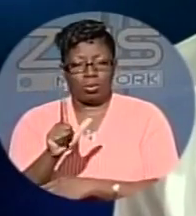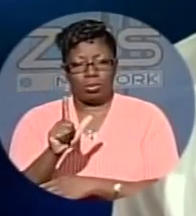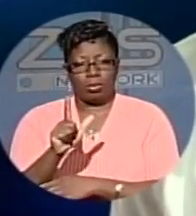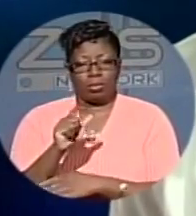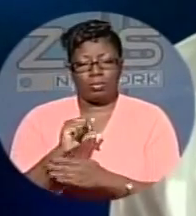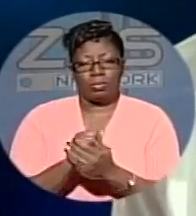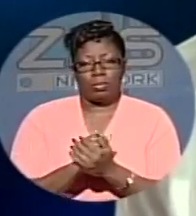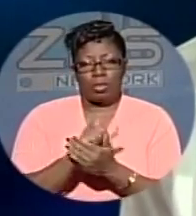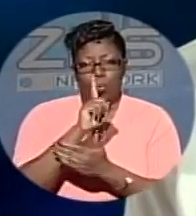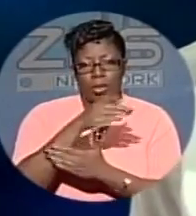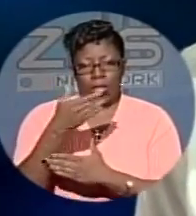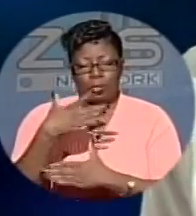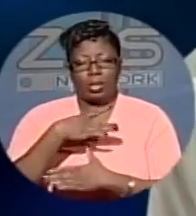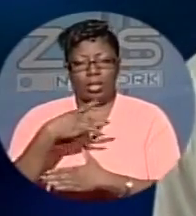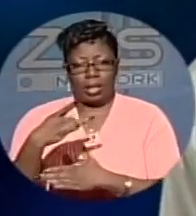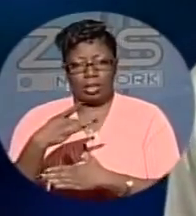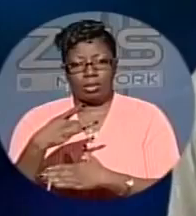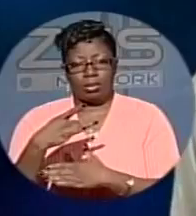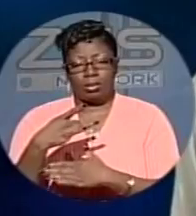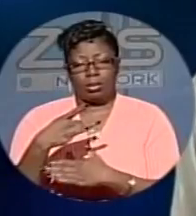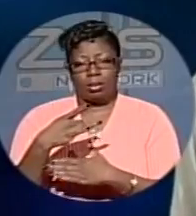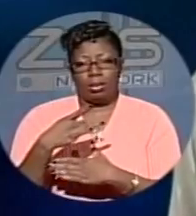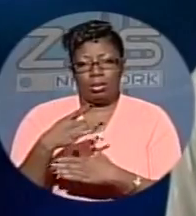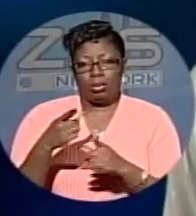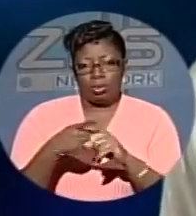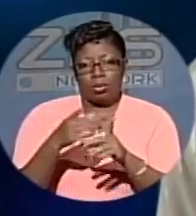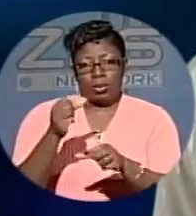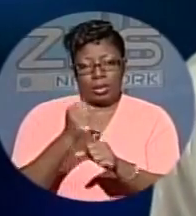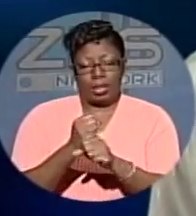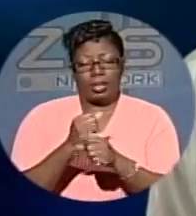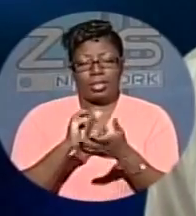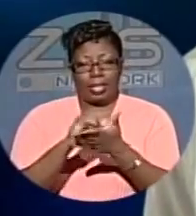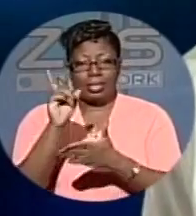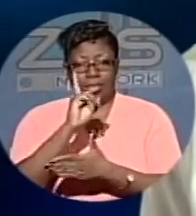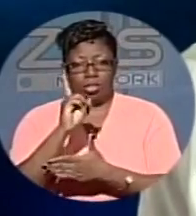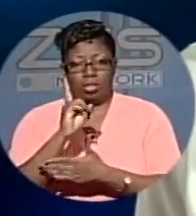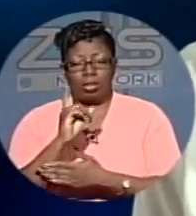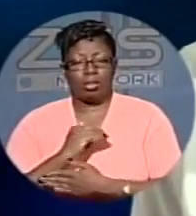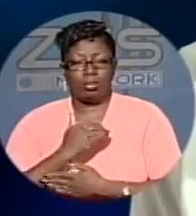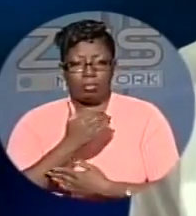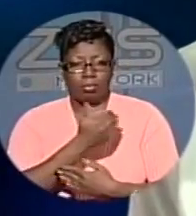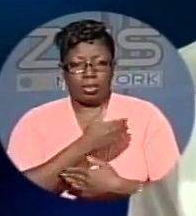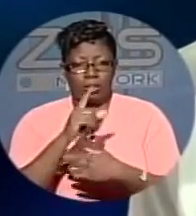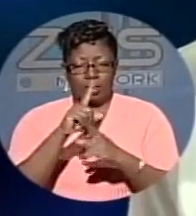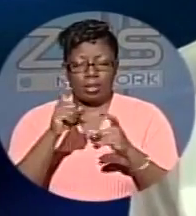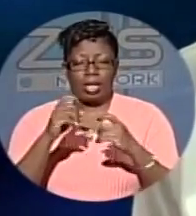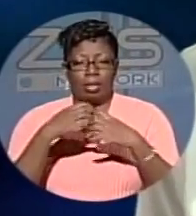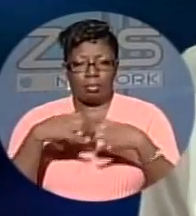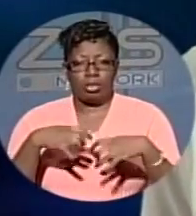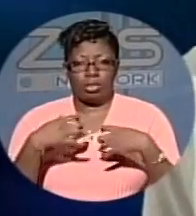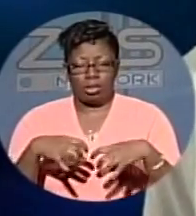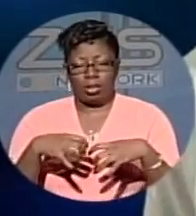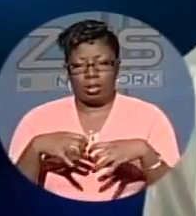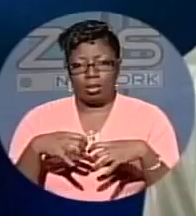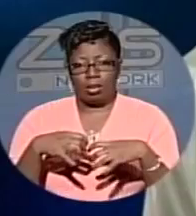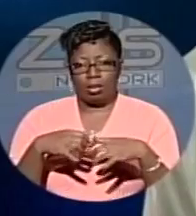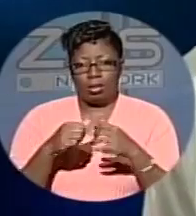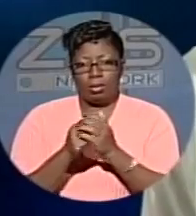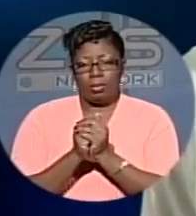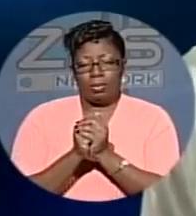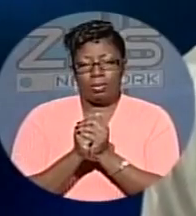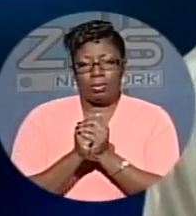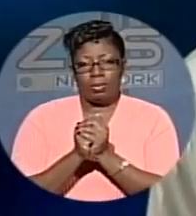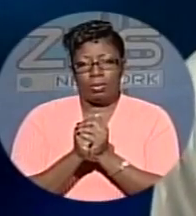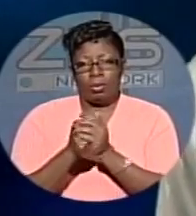of the things that we would like to get is a digital mammogram. The public hospital authority has plans to